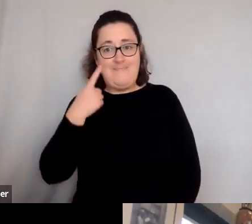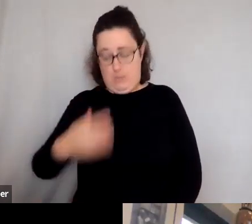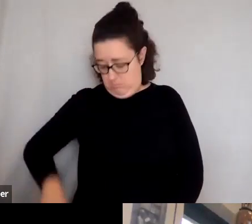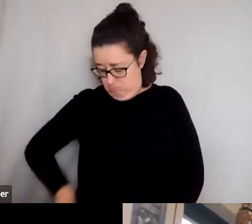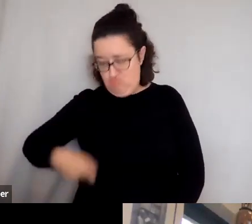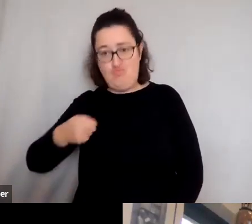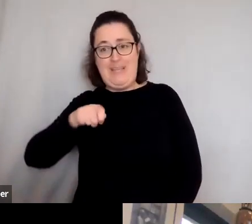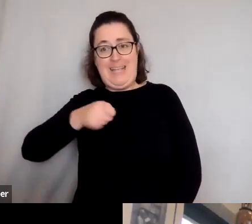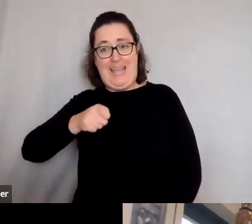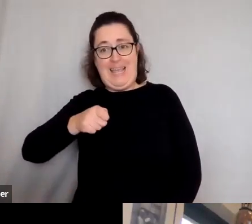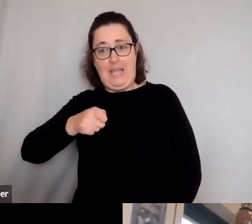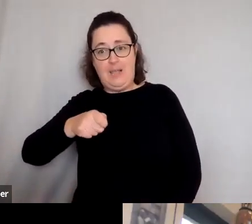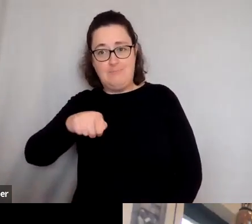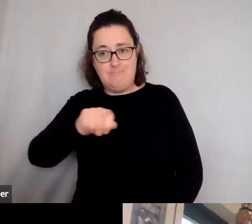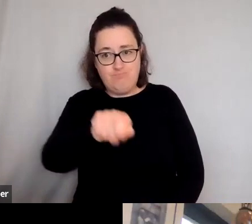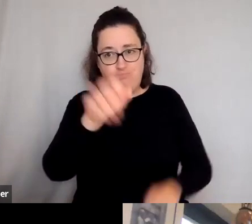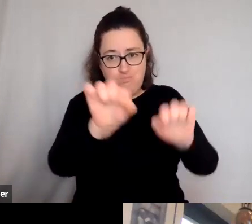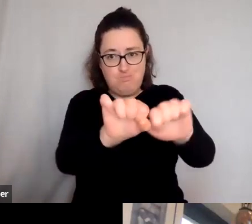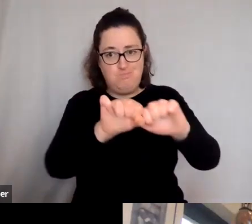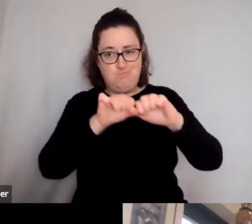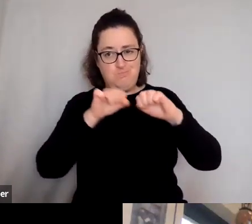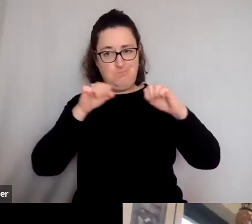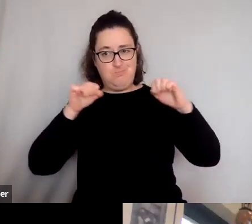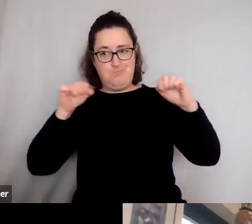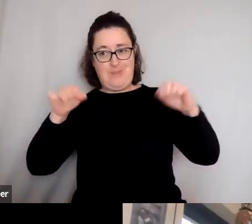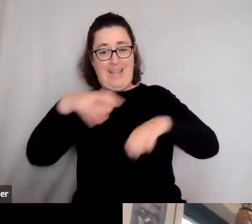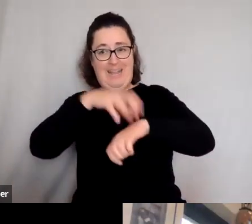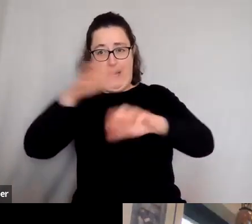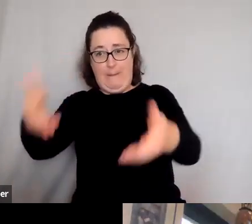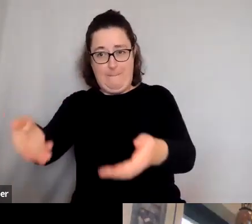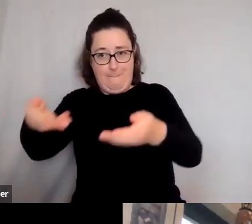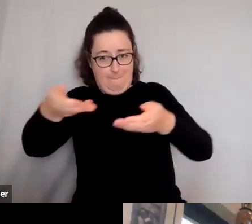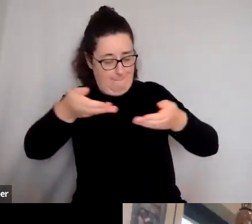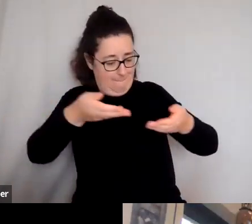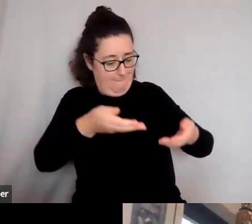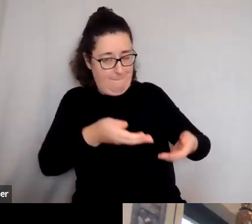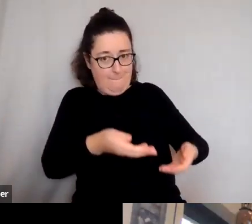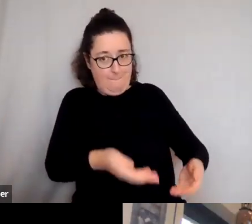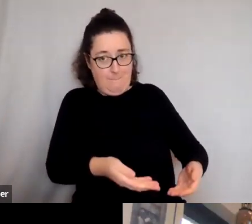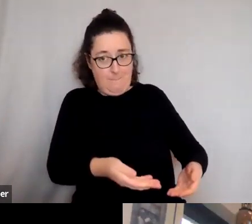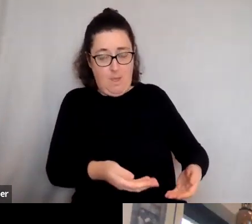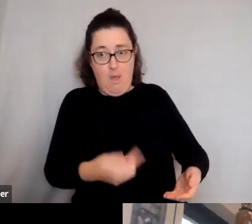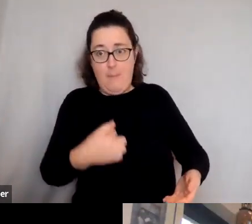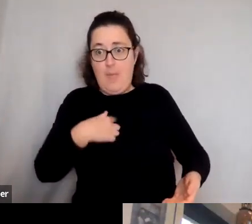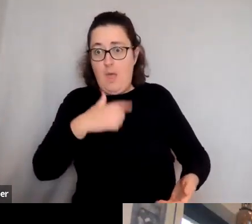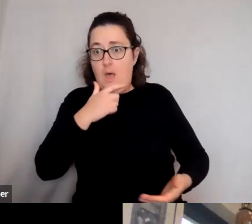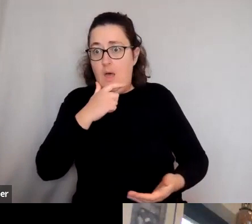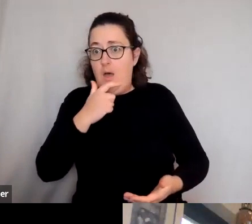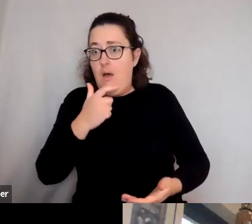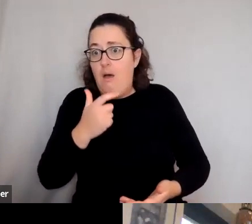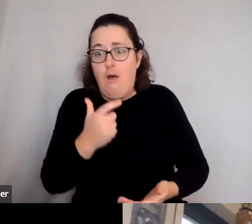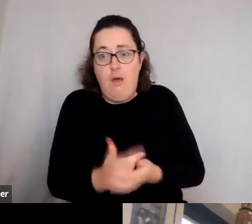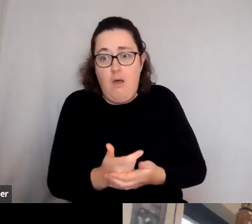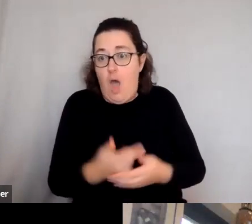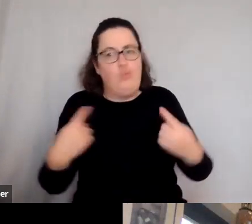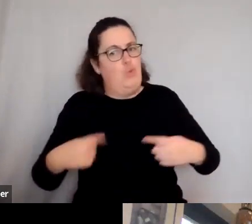pocket. He opened the case, he got the cake out. Oh, you know, this was bliss. And he just, you he didn't let